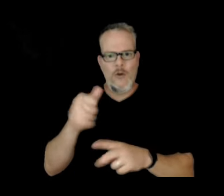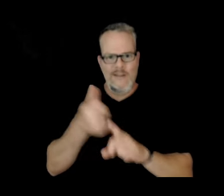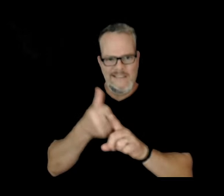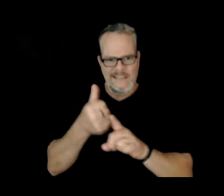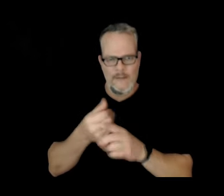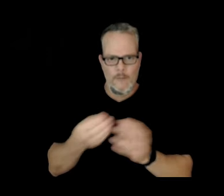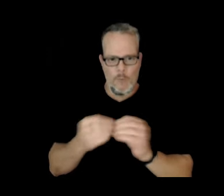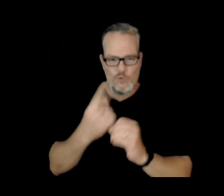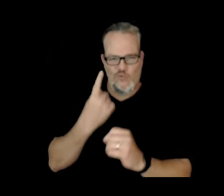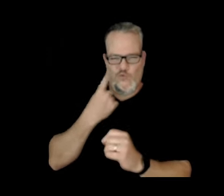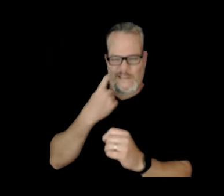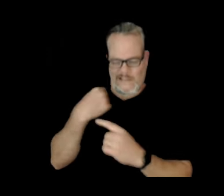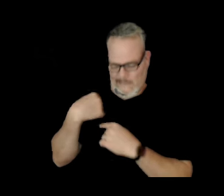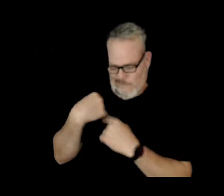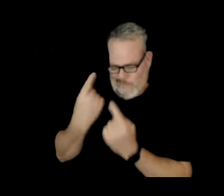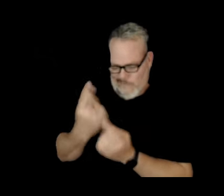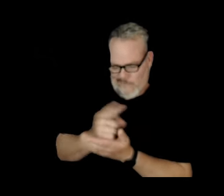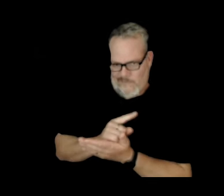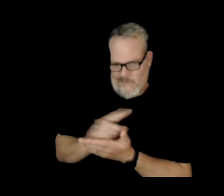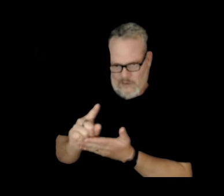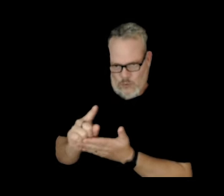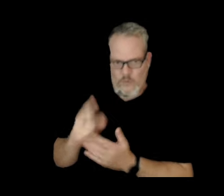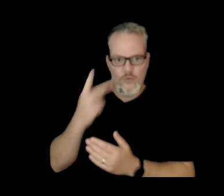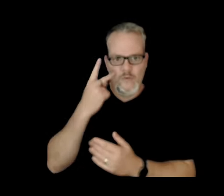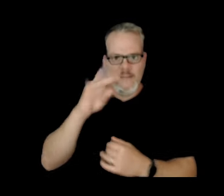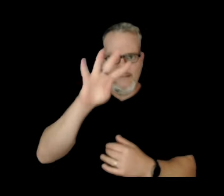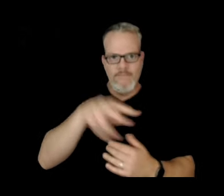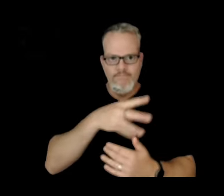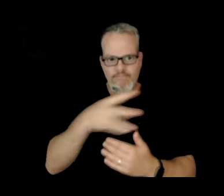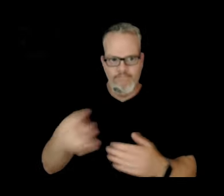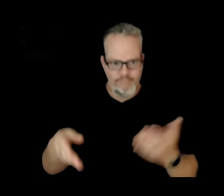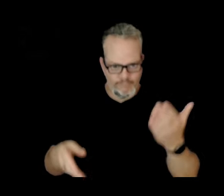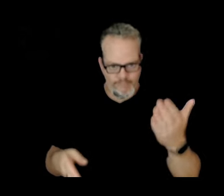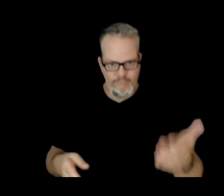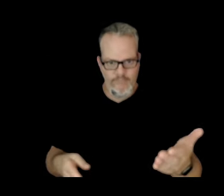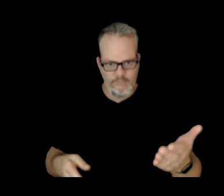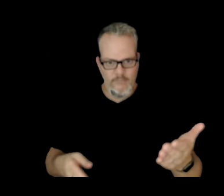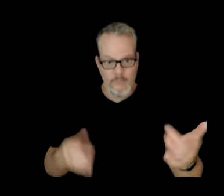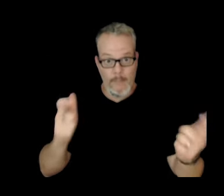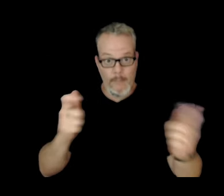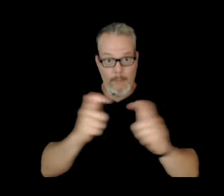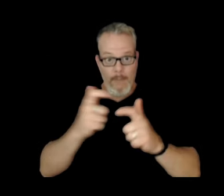here. Note the scale on this graph here. These are big changes.